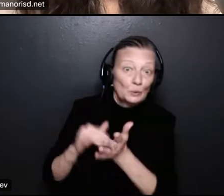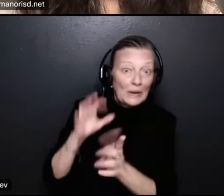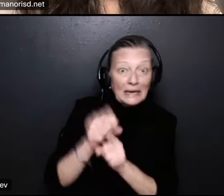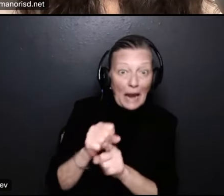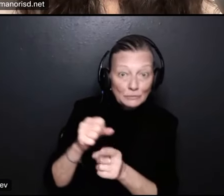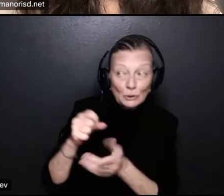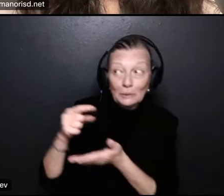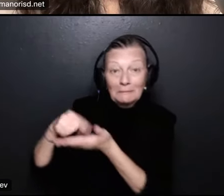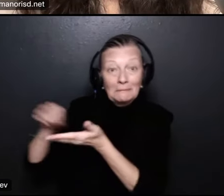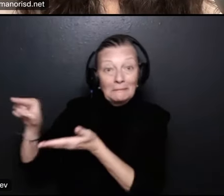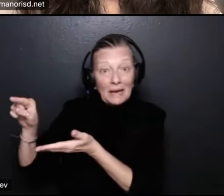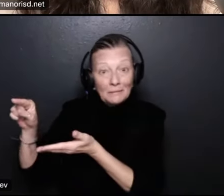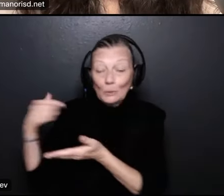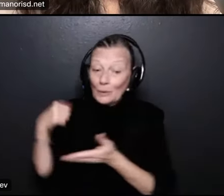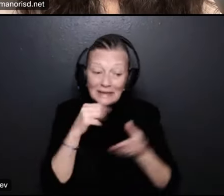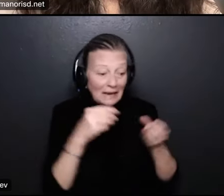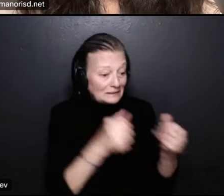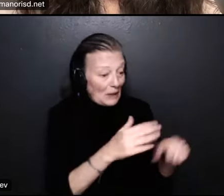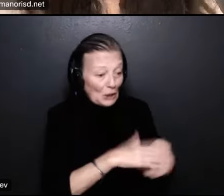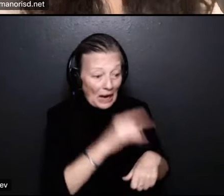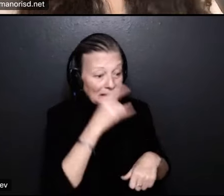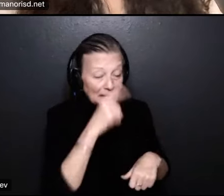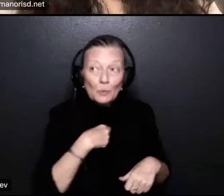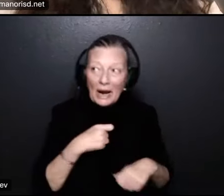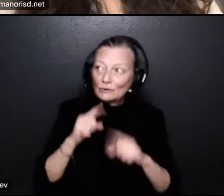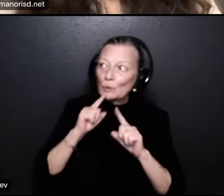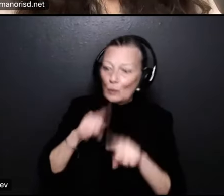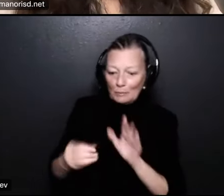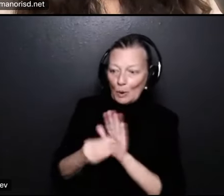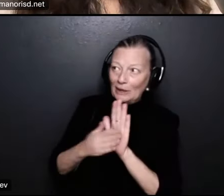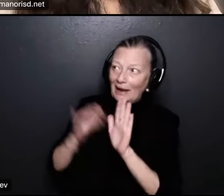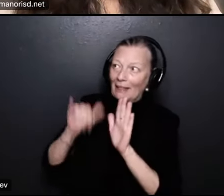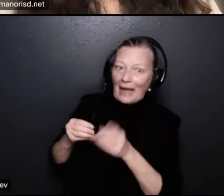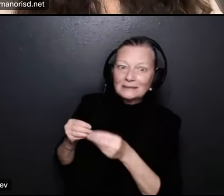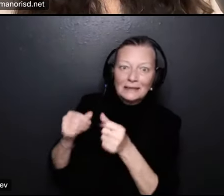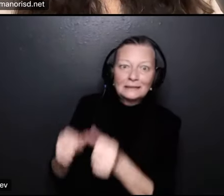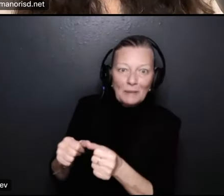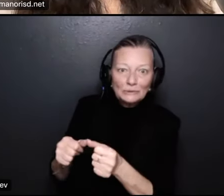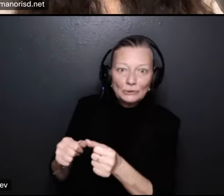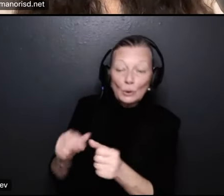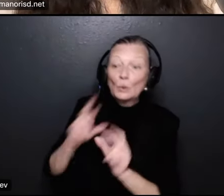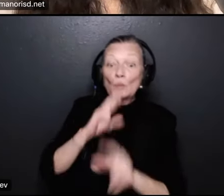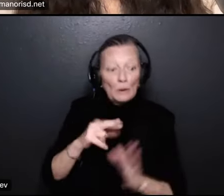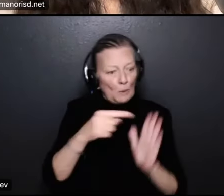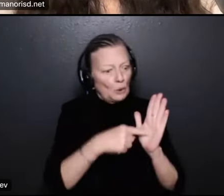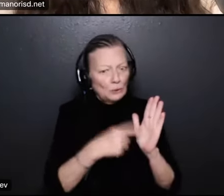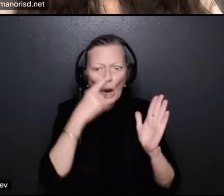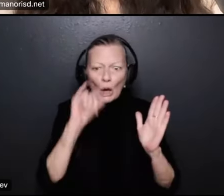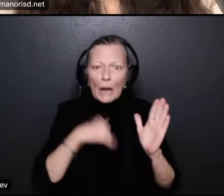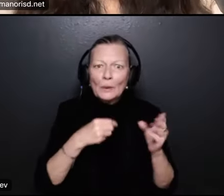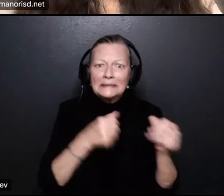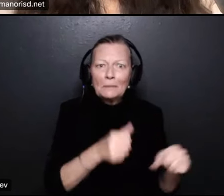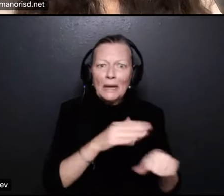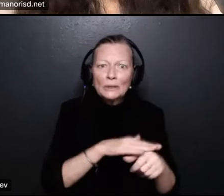we actually have to report that as an expenditure and when our reports come out it shows it as an expenditure on a student even though it's not